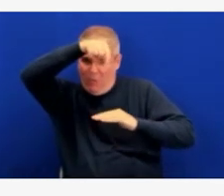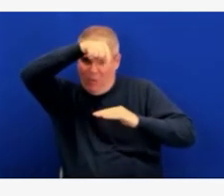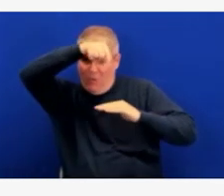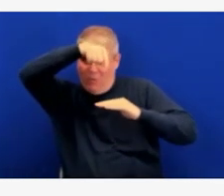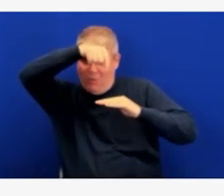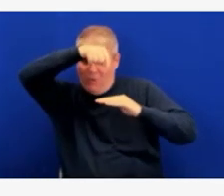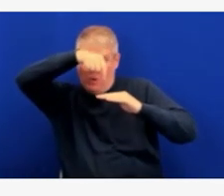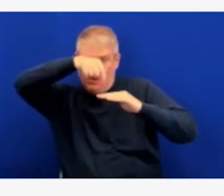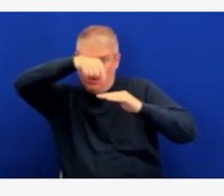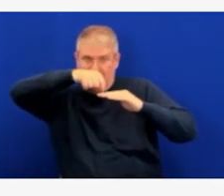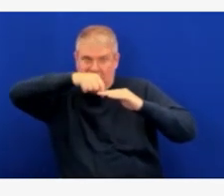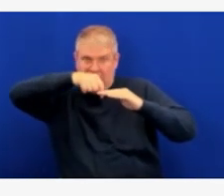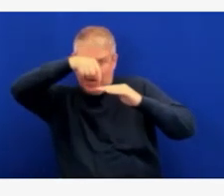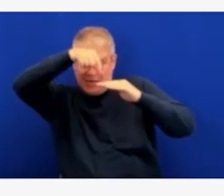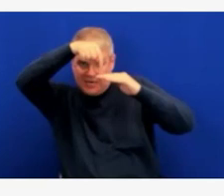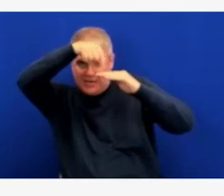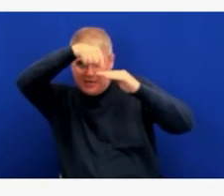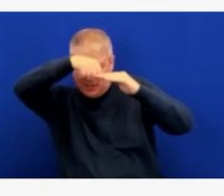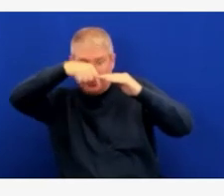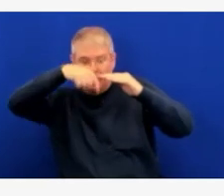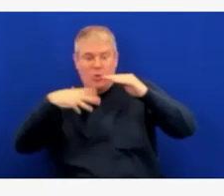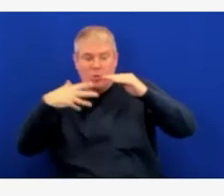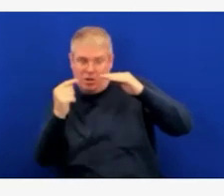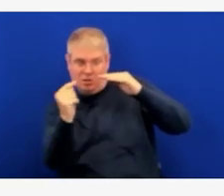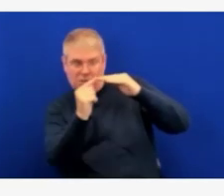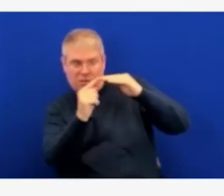declines a lot more,